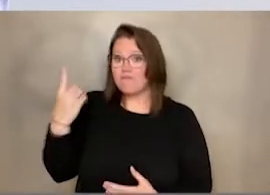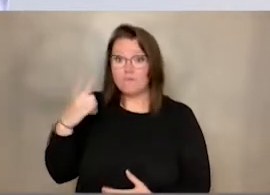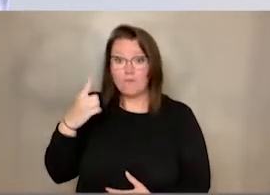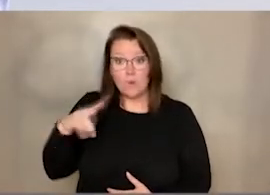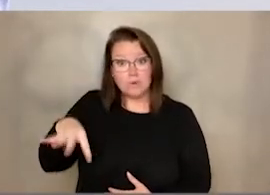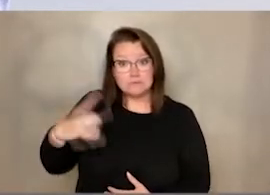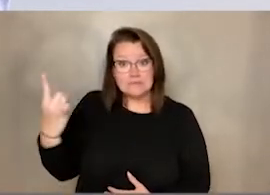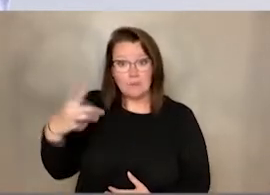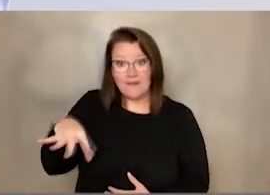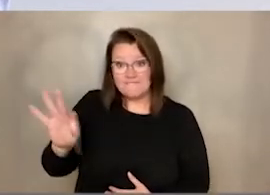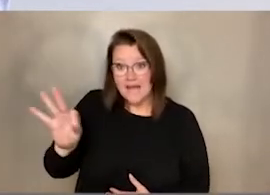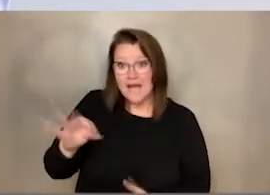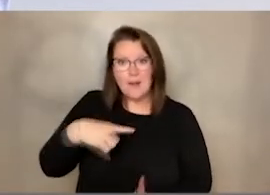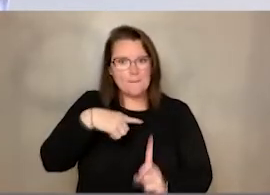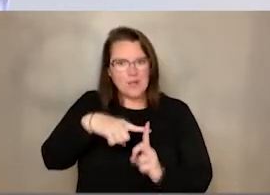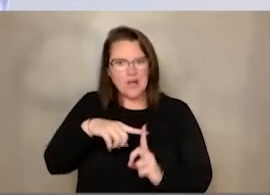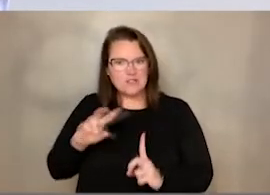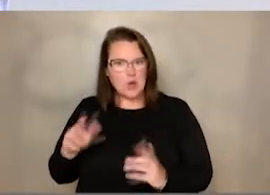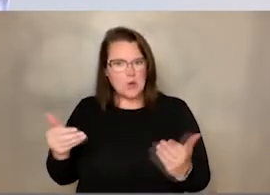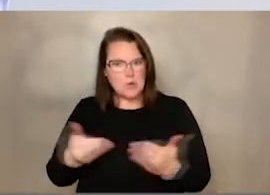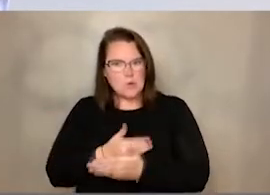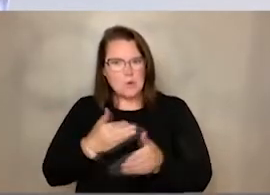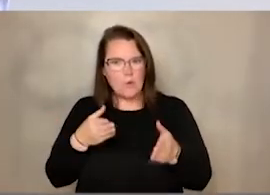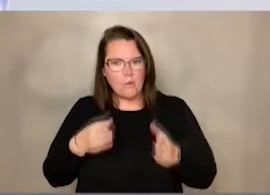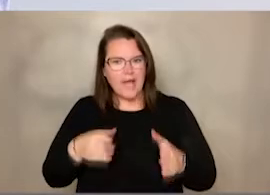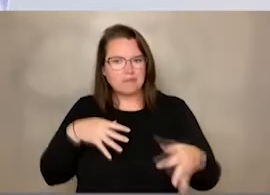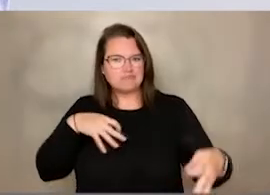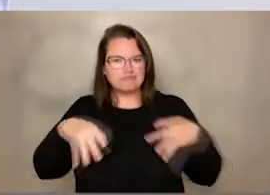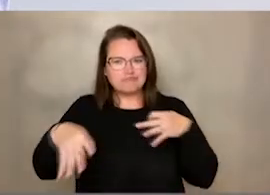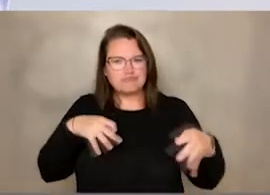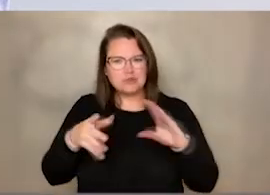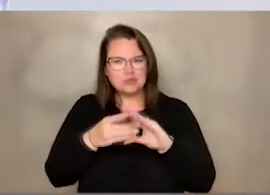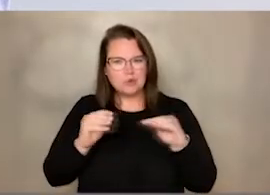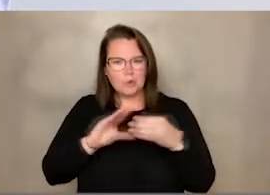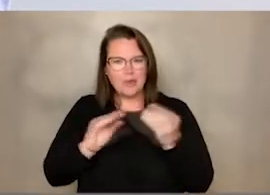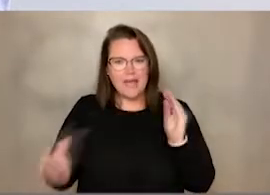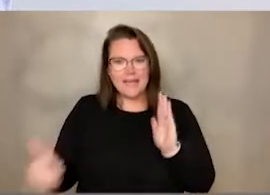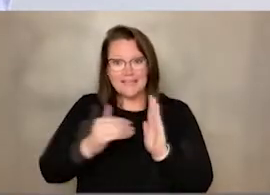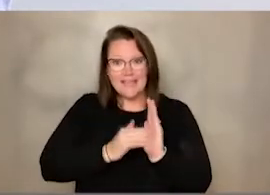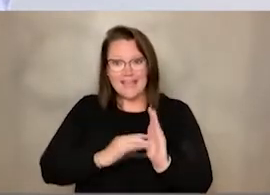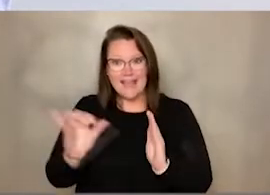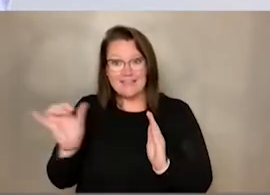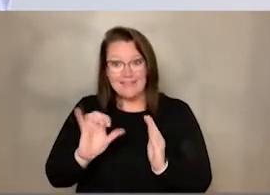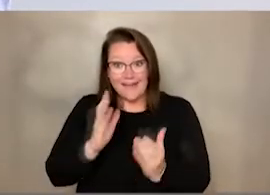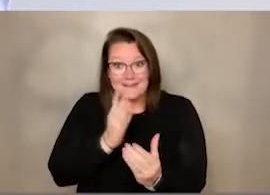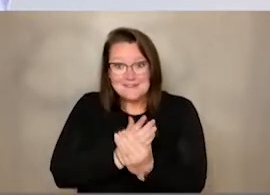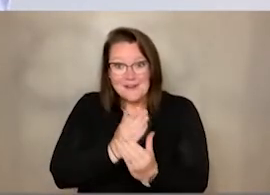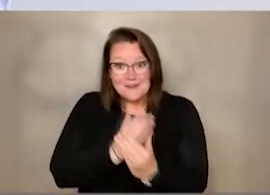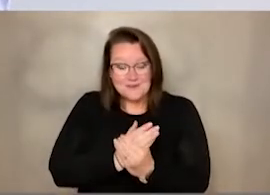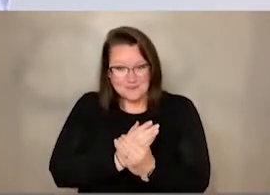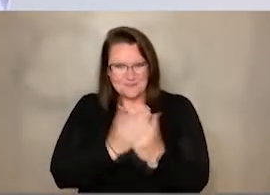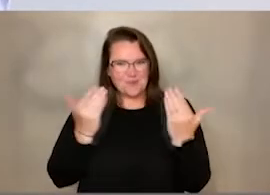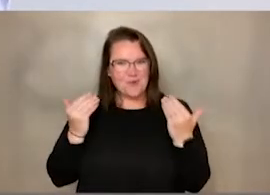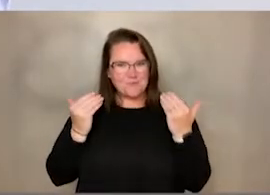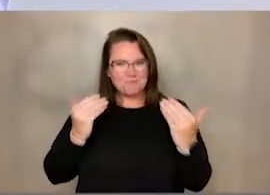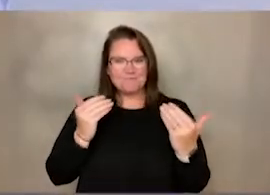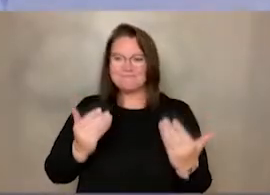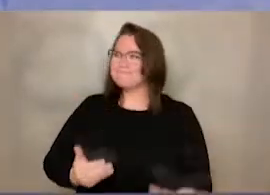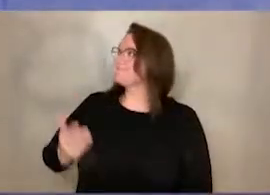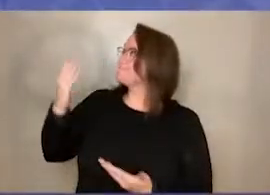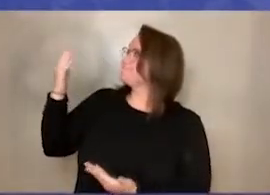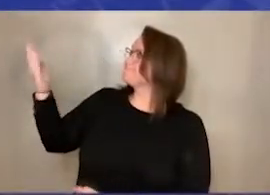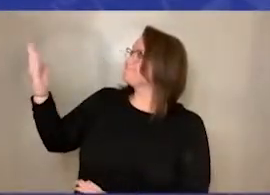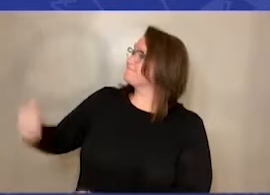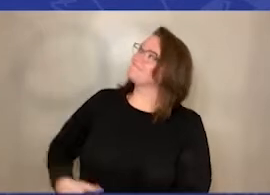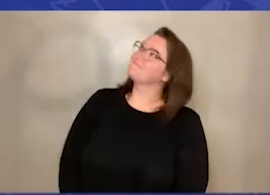maybe look at retelling stories through the layers of a taco. So let's begin. Take it away, Ms. McDermott.